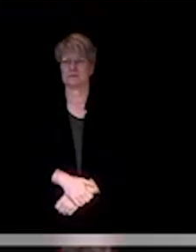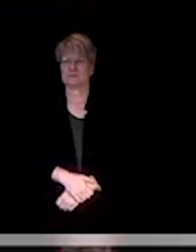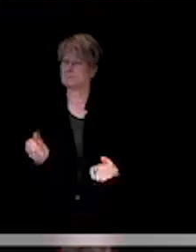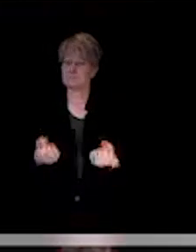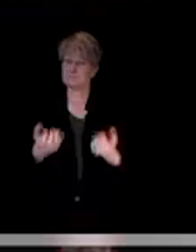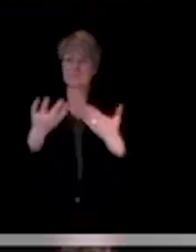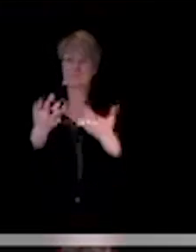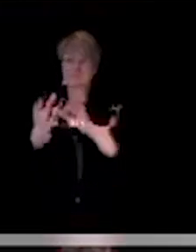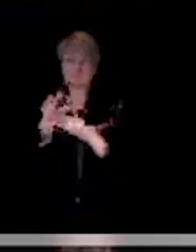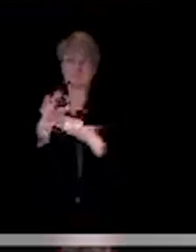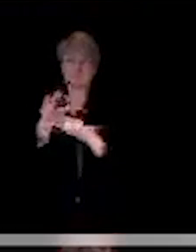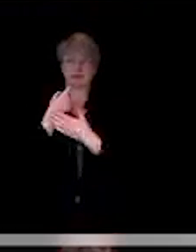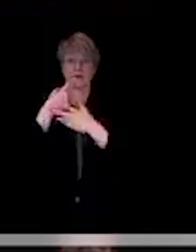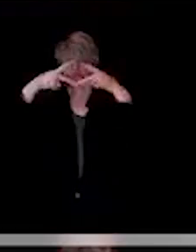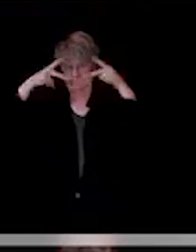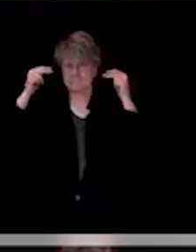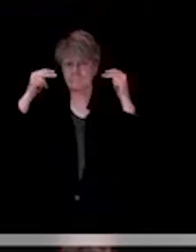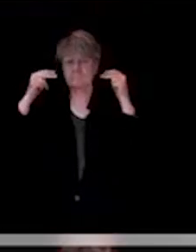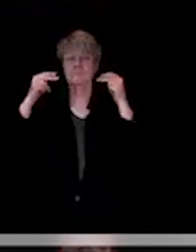on the type of setting.